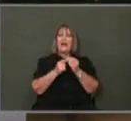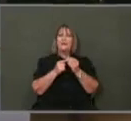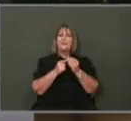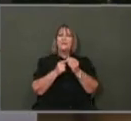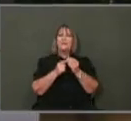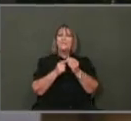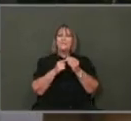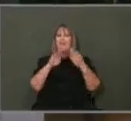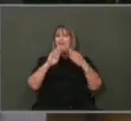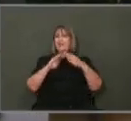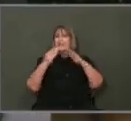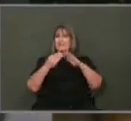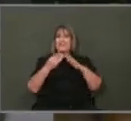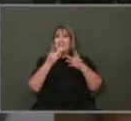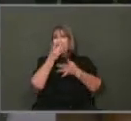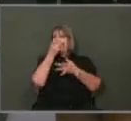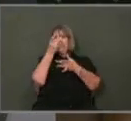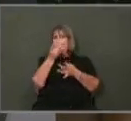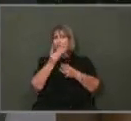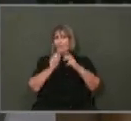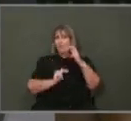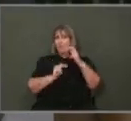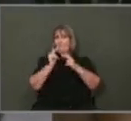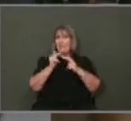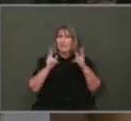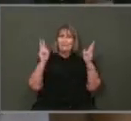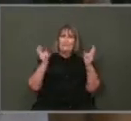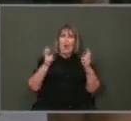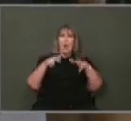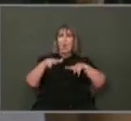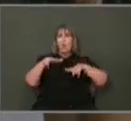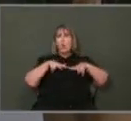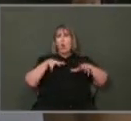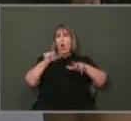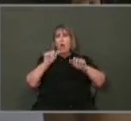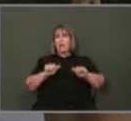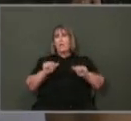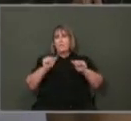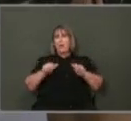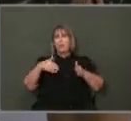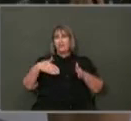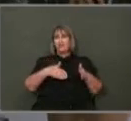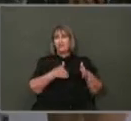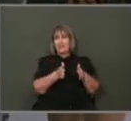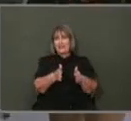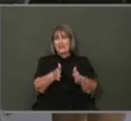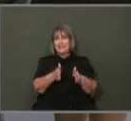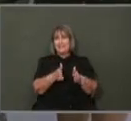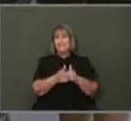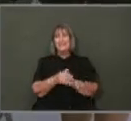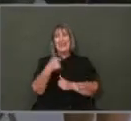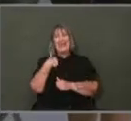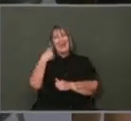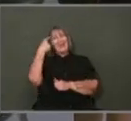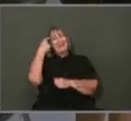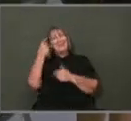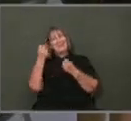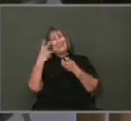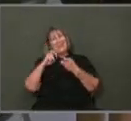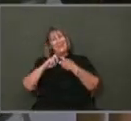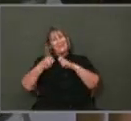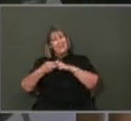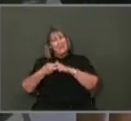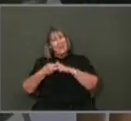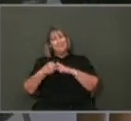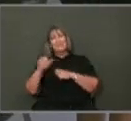walkable streets or sidewalks when we commit to building these projects? Just because I feel like it solves a lot of issues frequently about